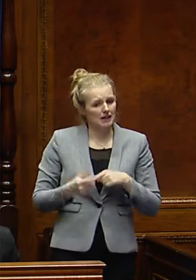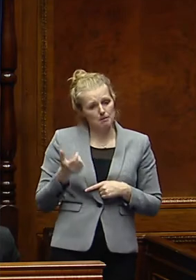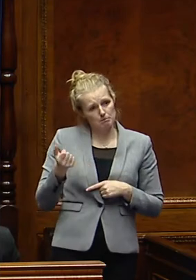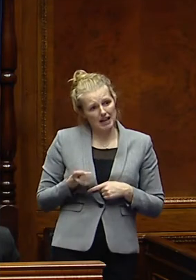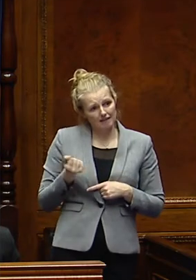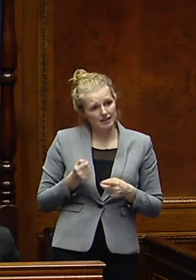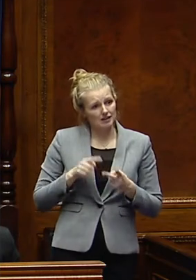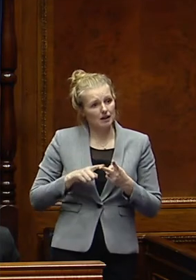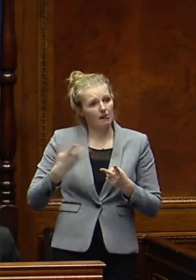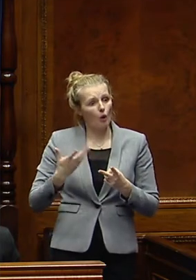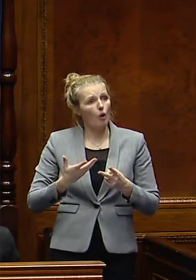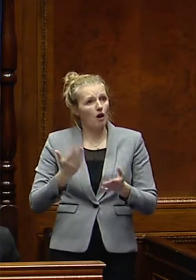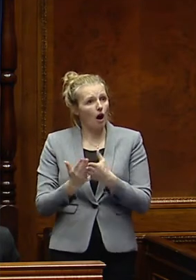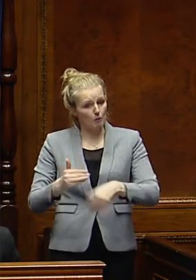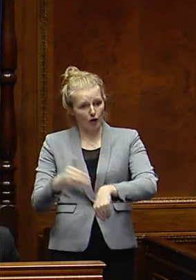or, indeed,